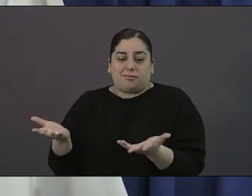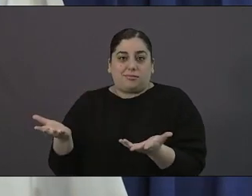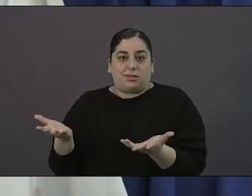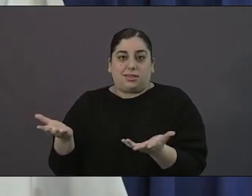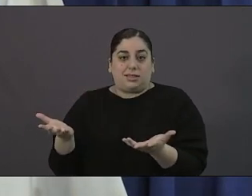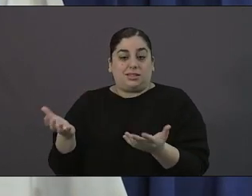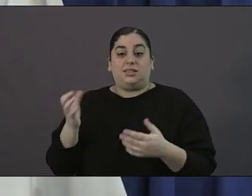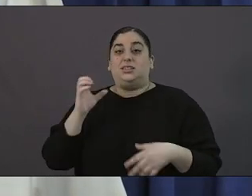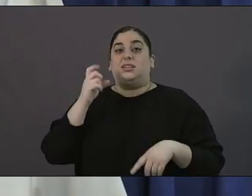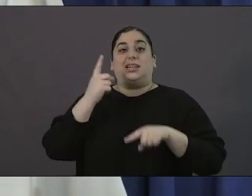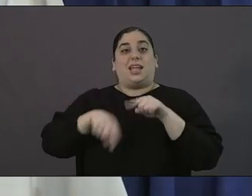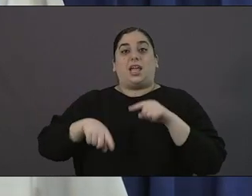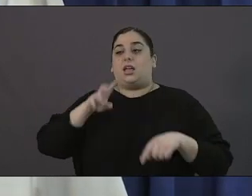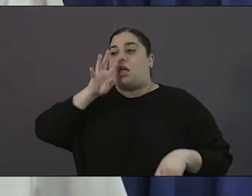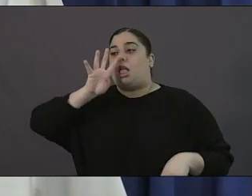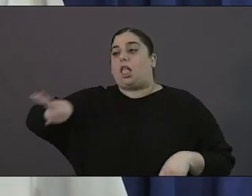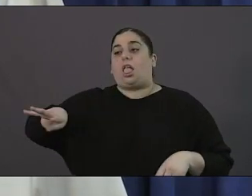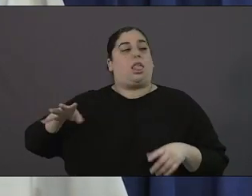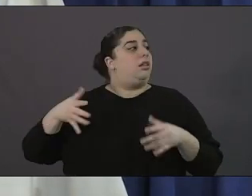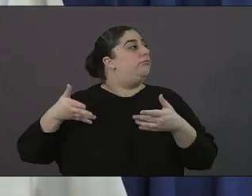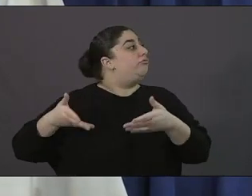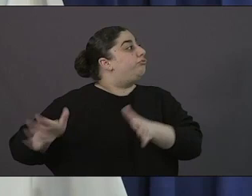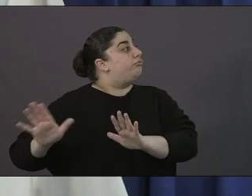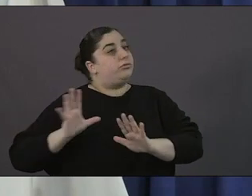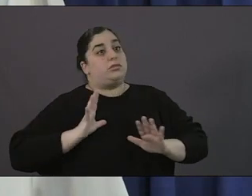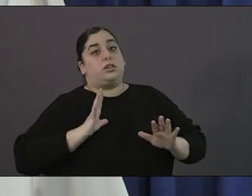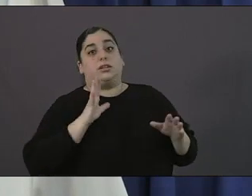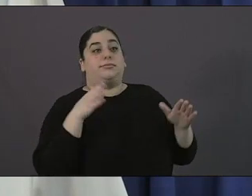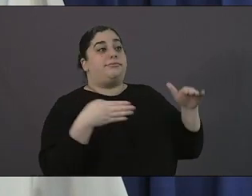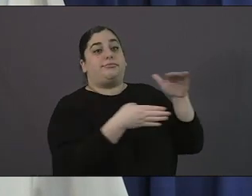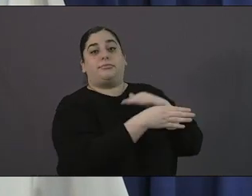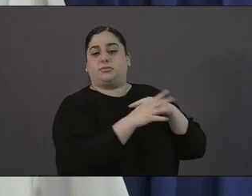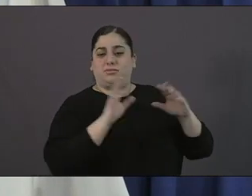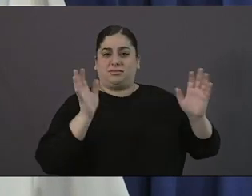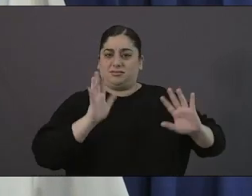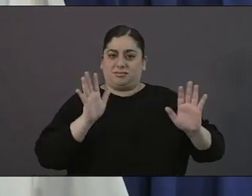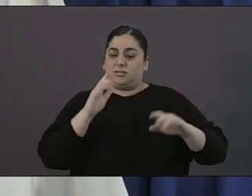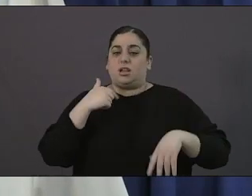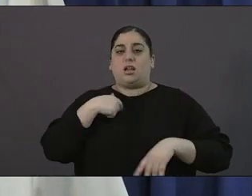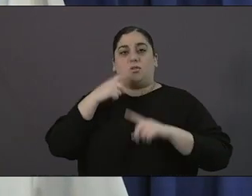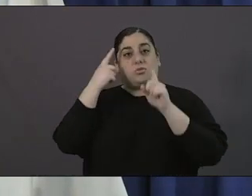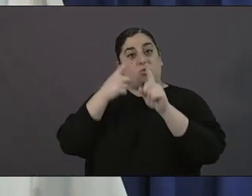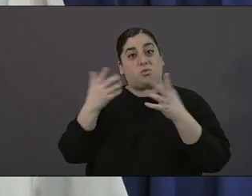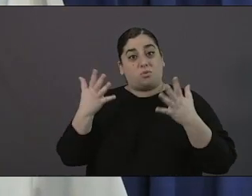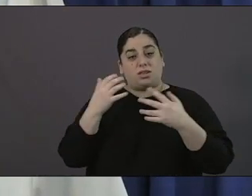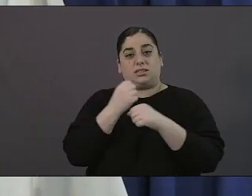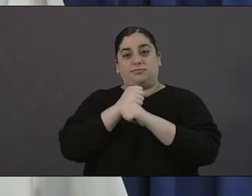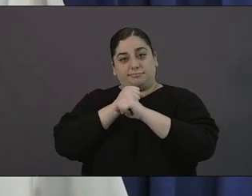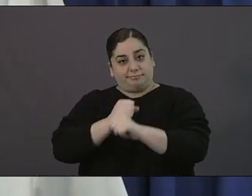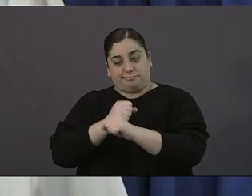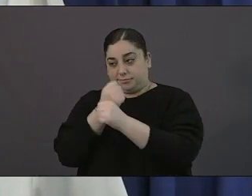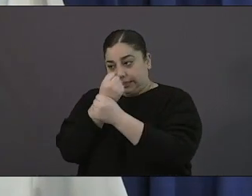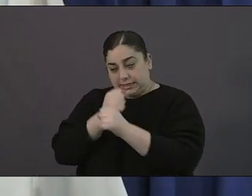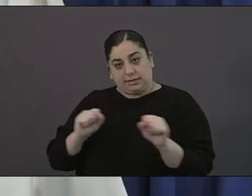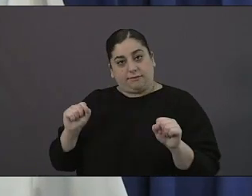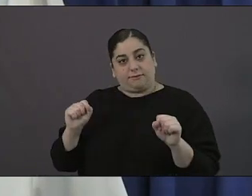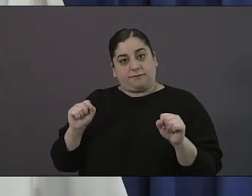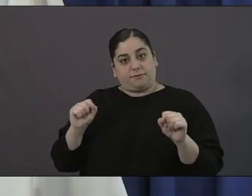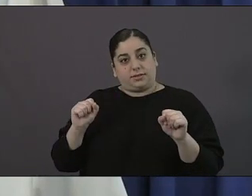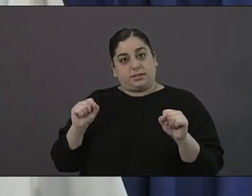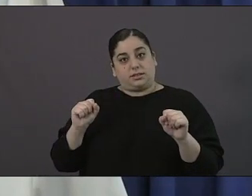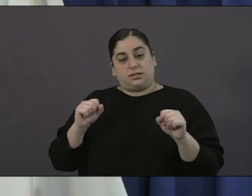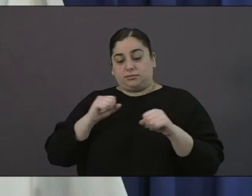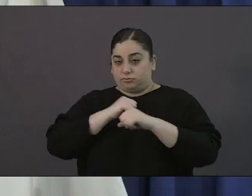can with these gentlemen's help to provide that safe secure clean space with the wrap around